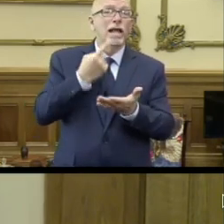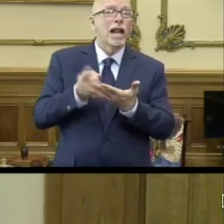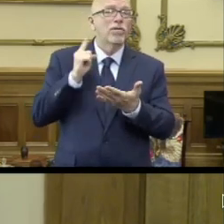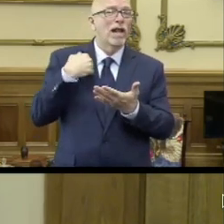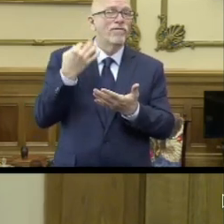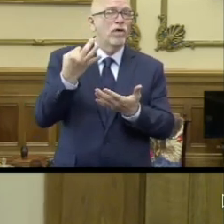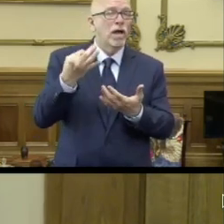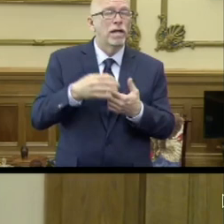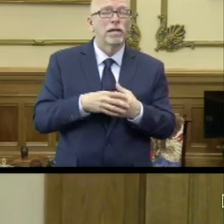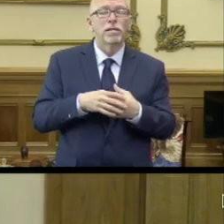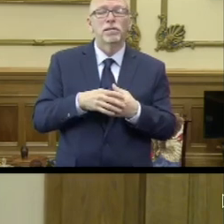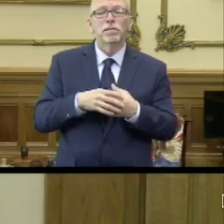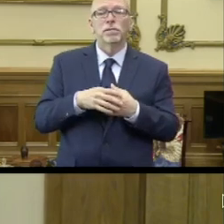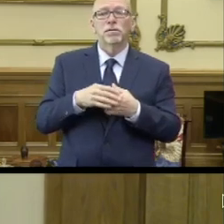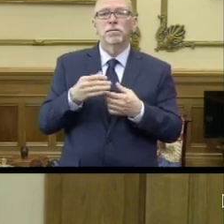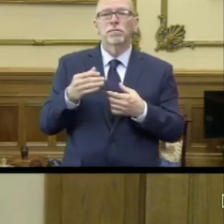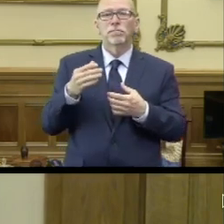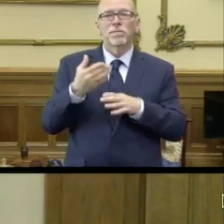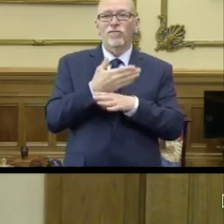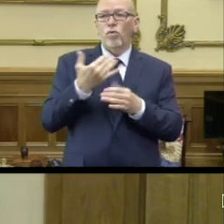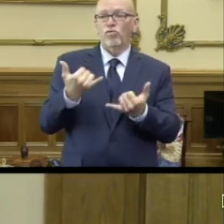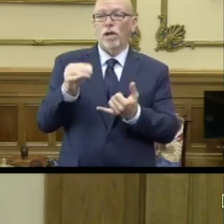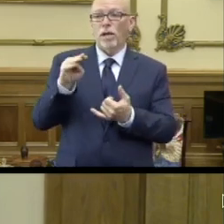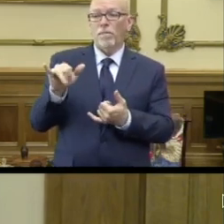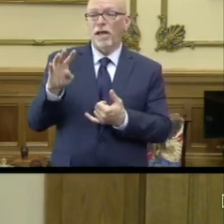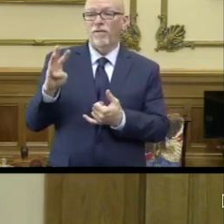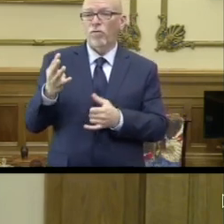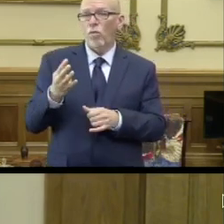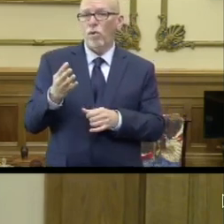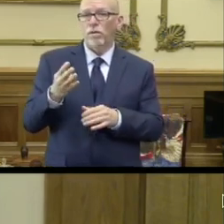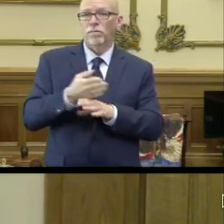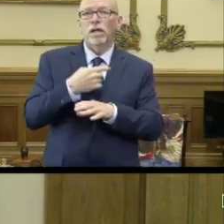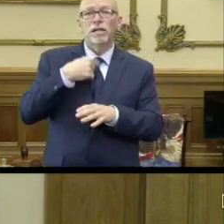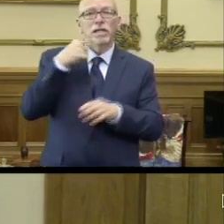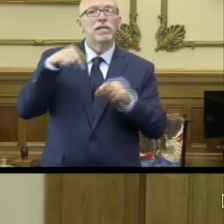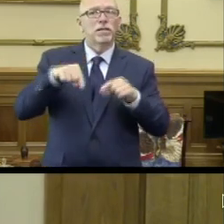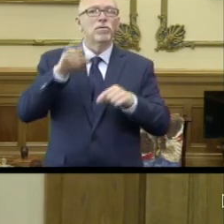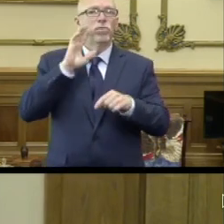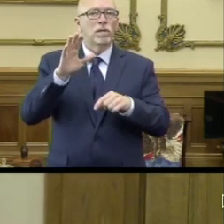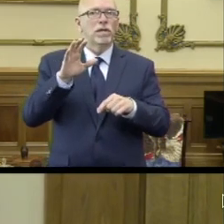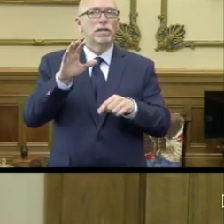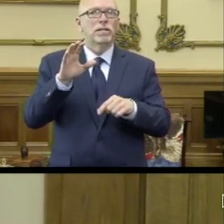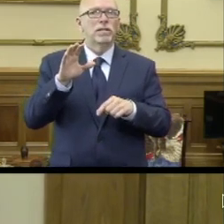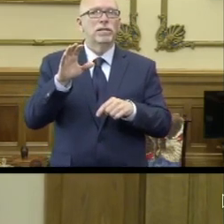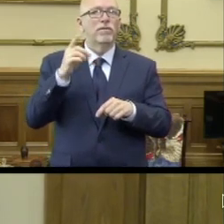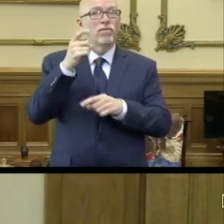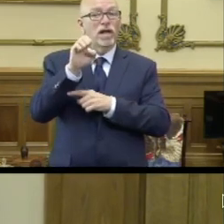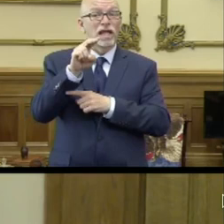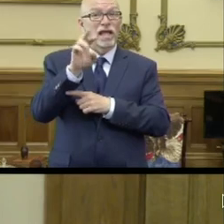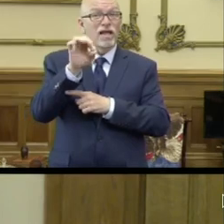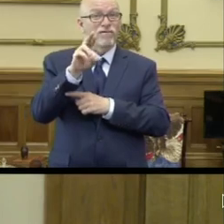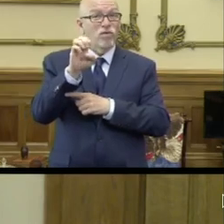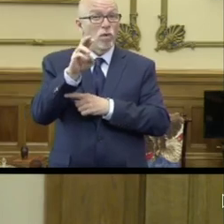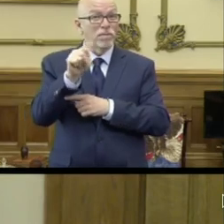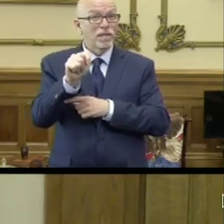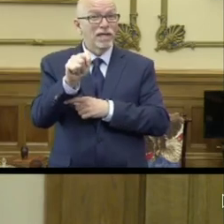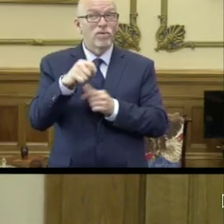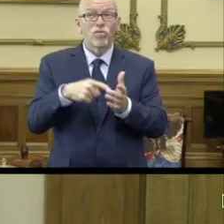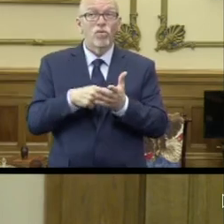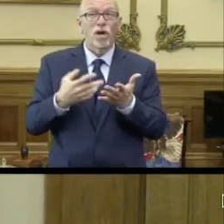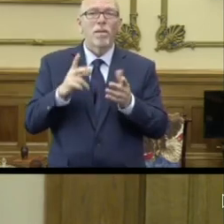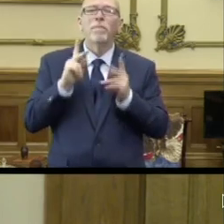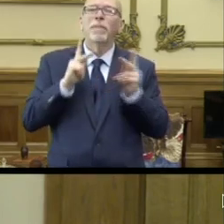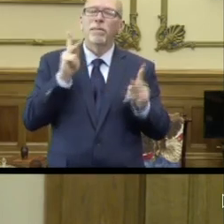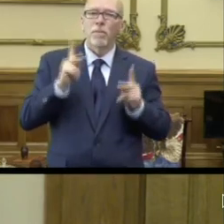Friday, before today, May 4th, I said this was going to take, in terms of enforcement, people. People